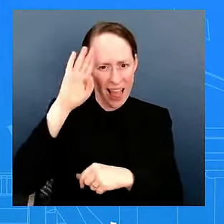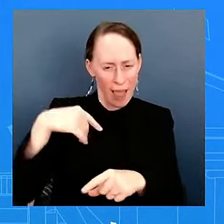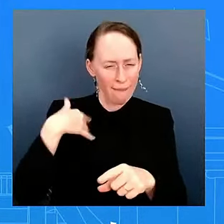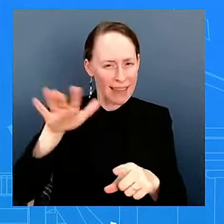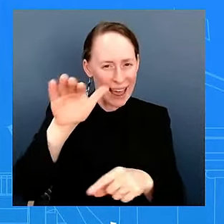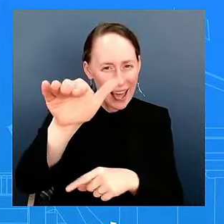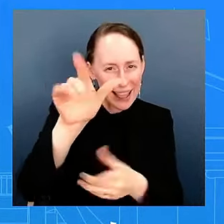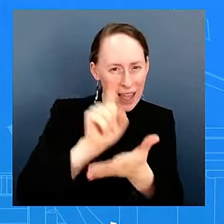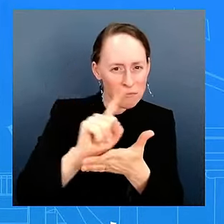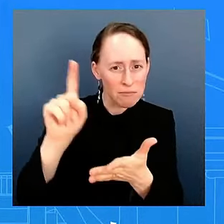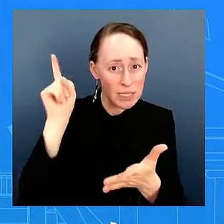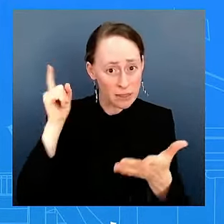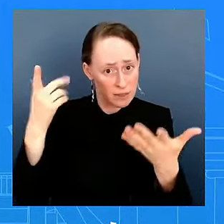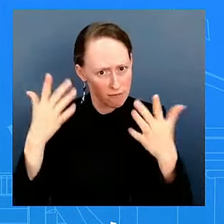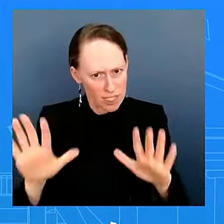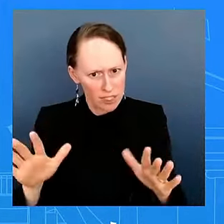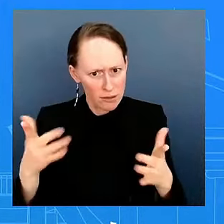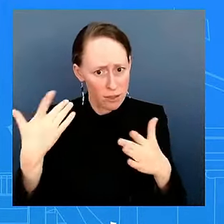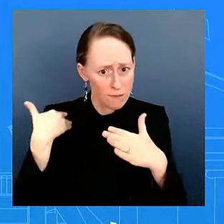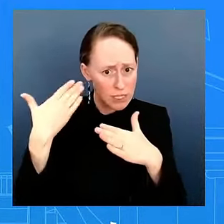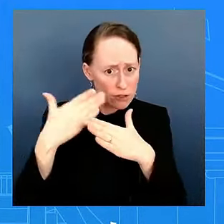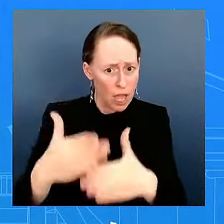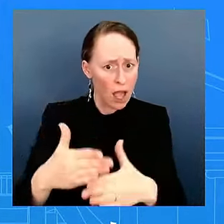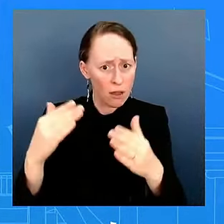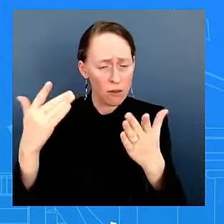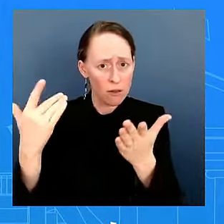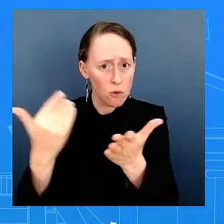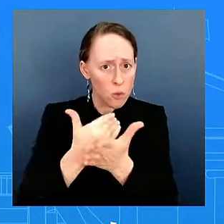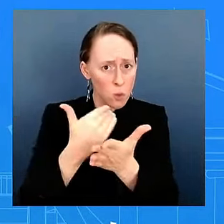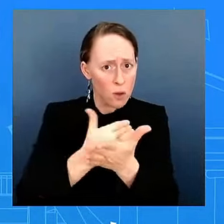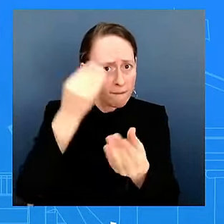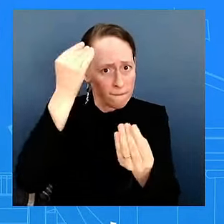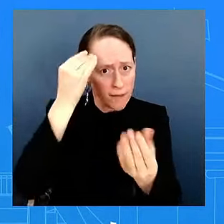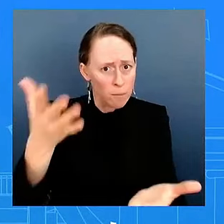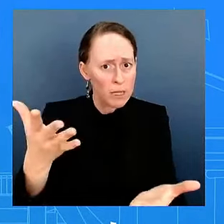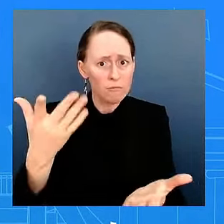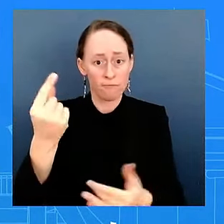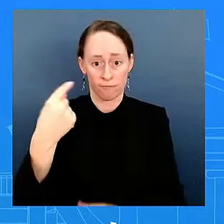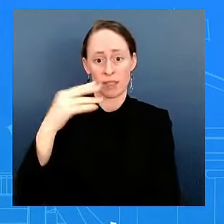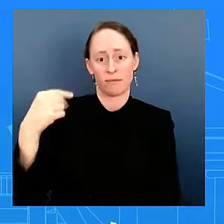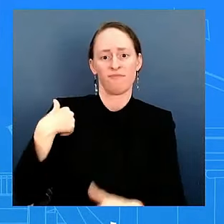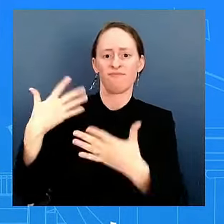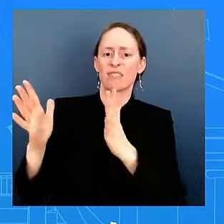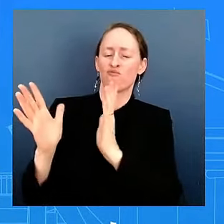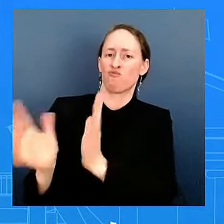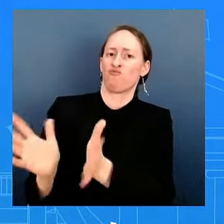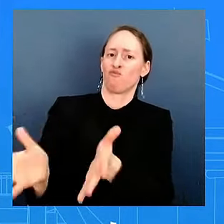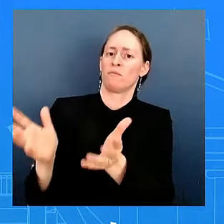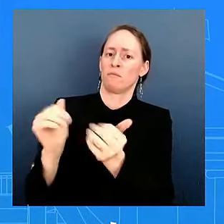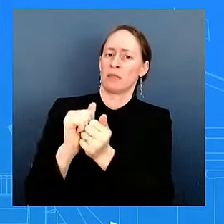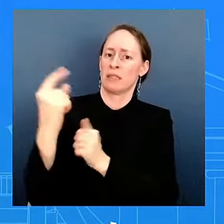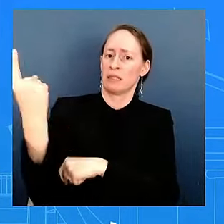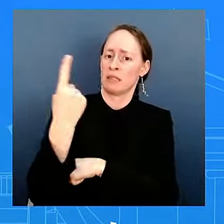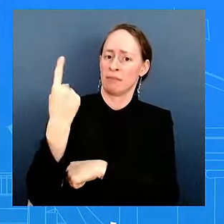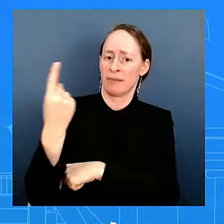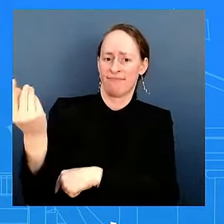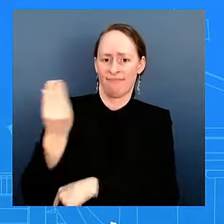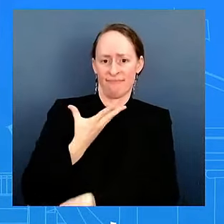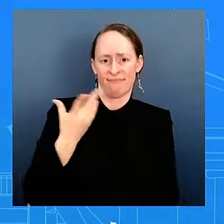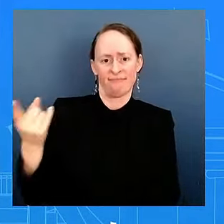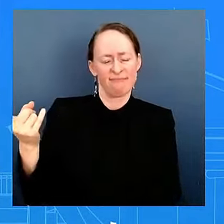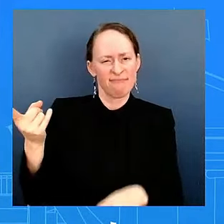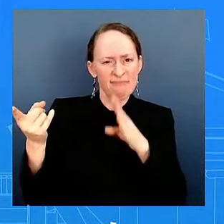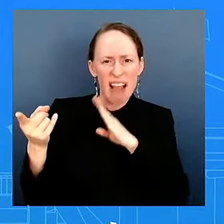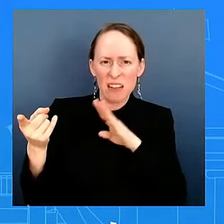about this meeting? And then also, separately, I spoke to one of those advocates who expressed that many of them are just really frustrated with the lack of progress and urgency